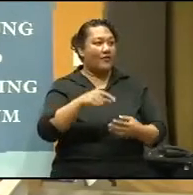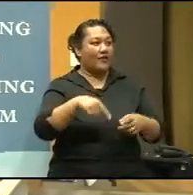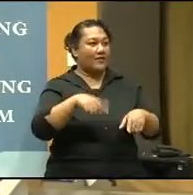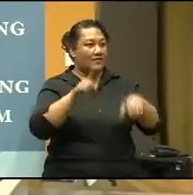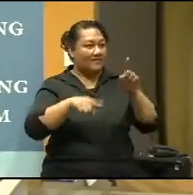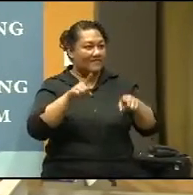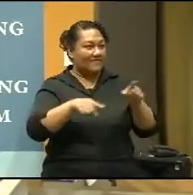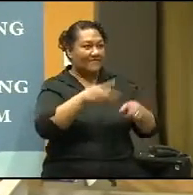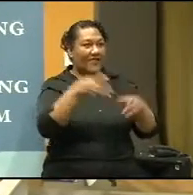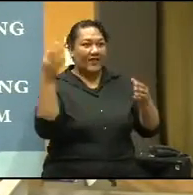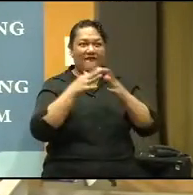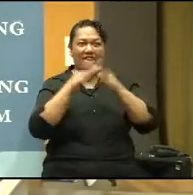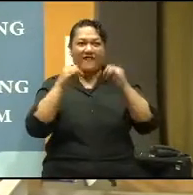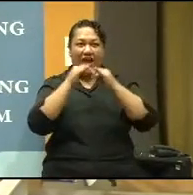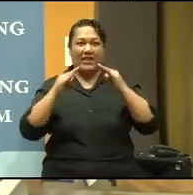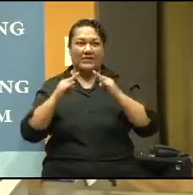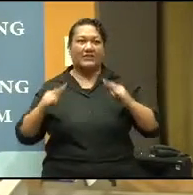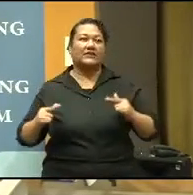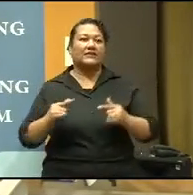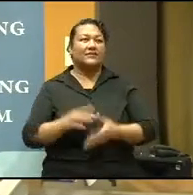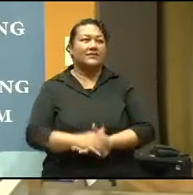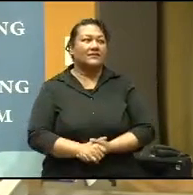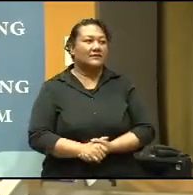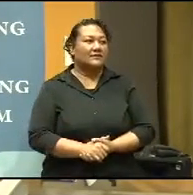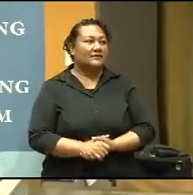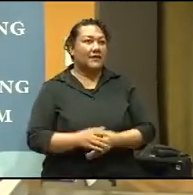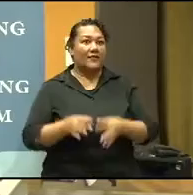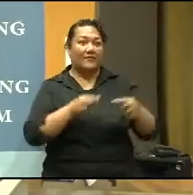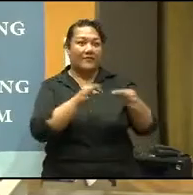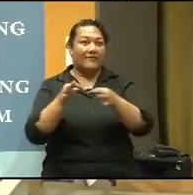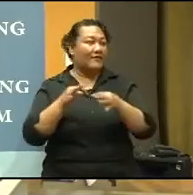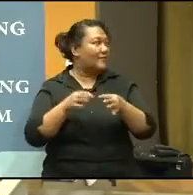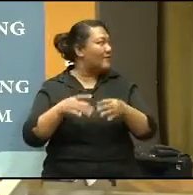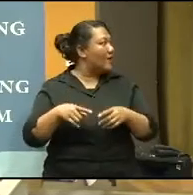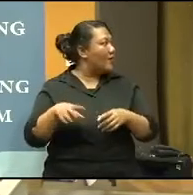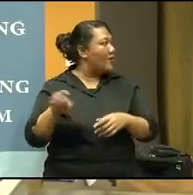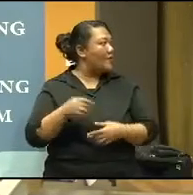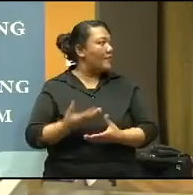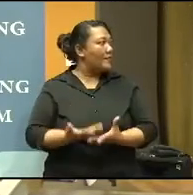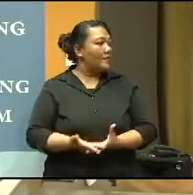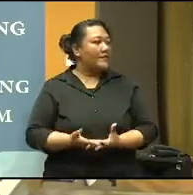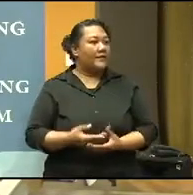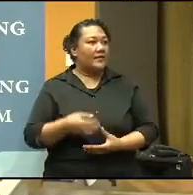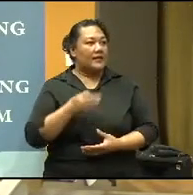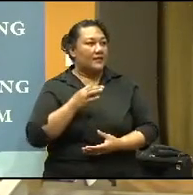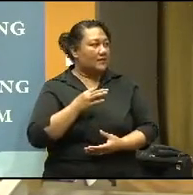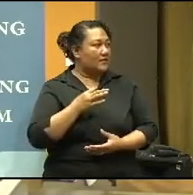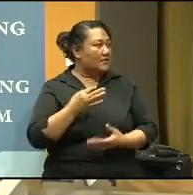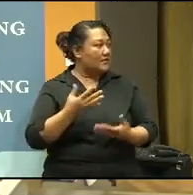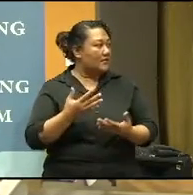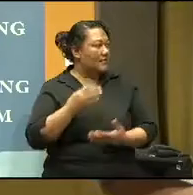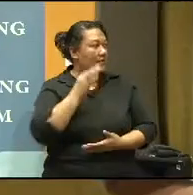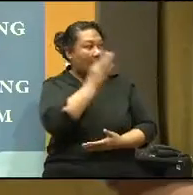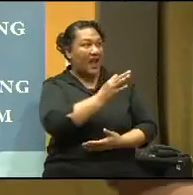commitment that staff have to learning and teaching and that's a tremendous achievement. We're really grateful for that. Ladies and gentlemen, it's now my pleasure to introduce our keynote